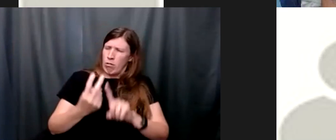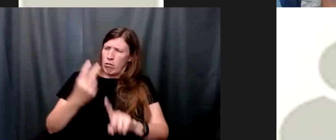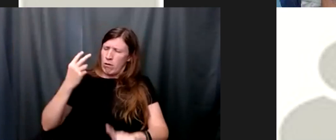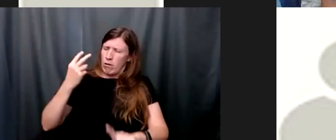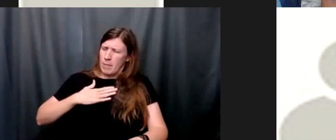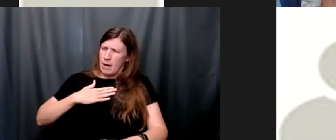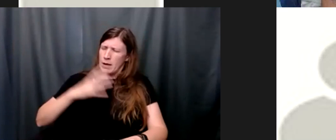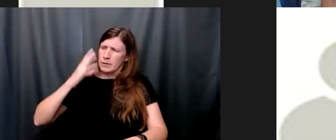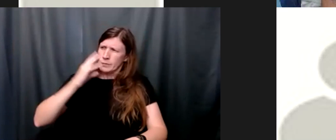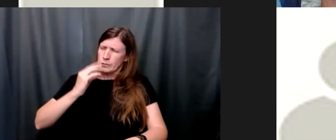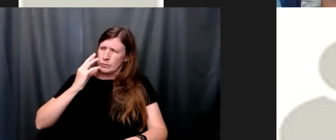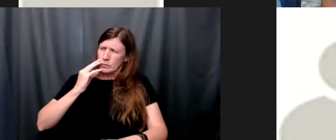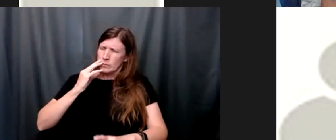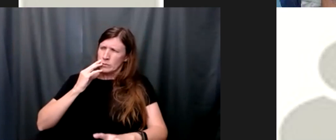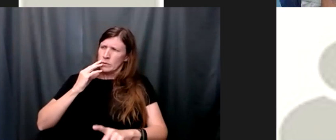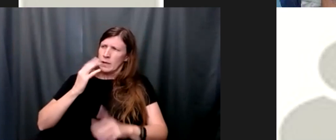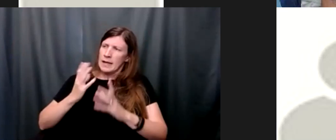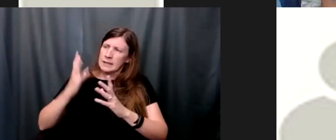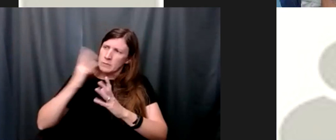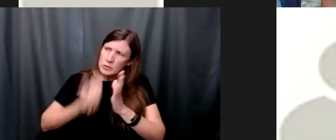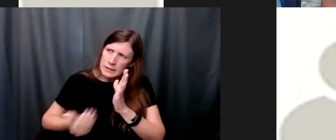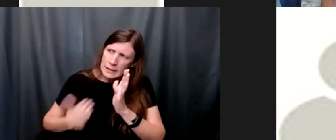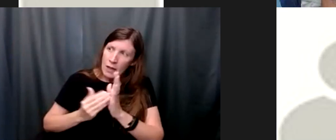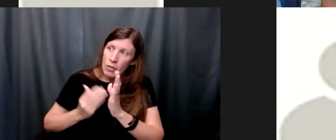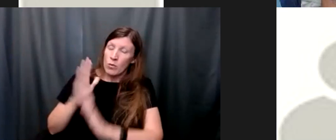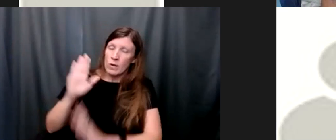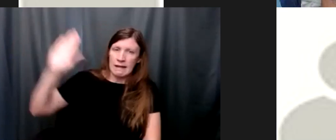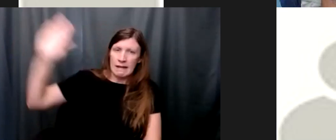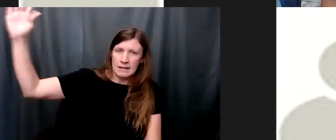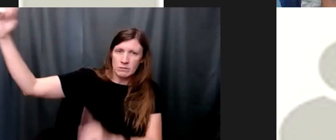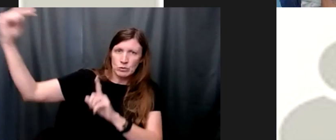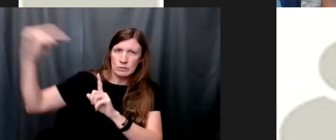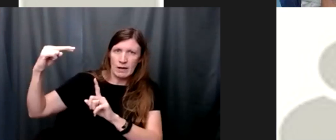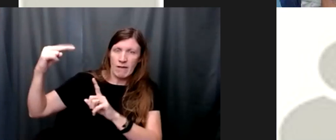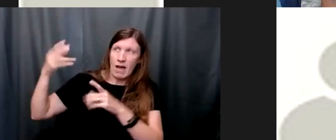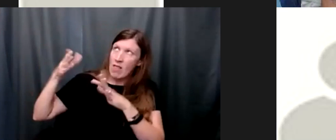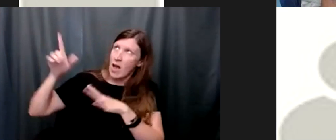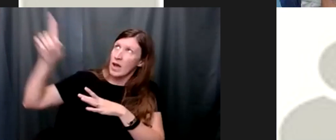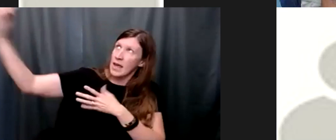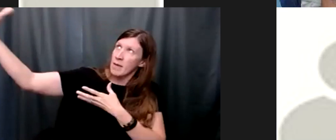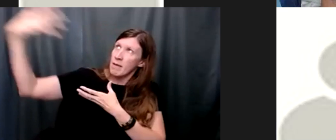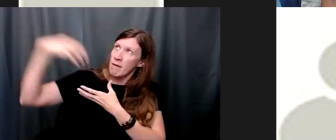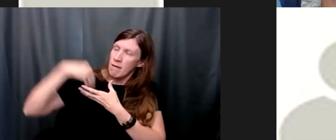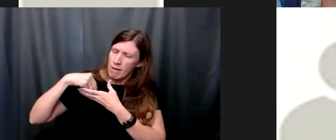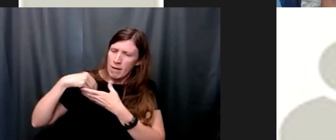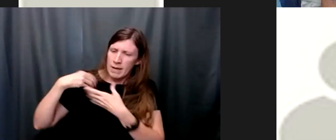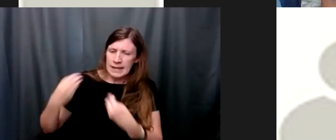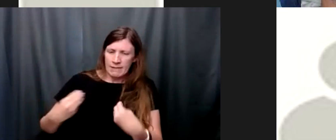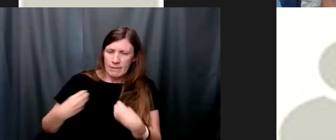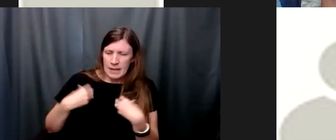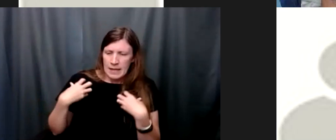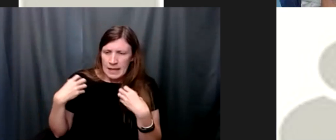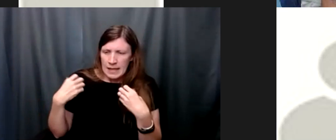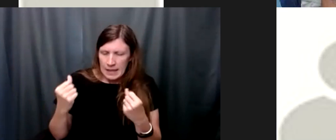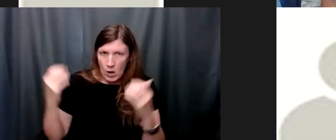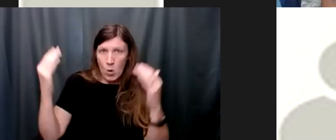-experience them through his perspective allowing him to bring healing and hope even